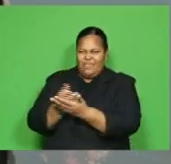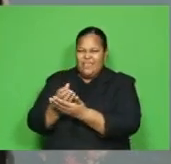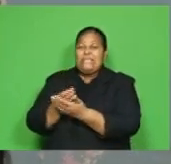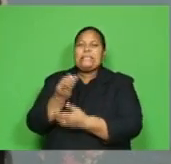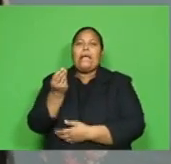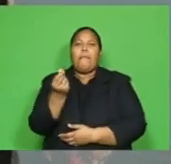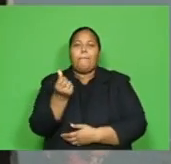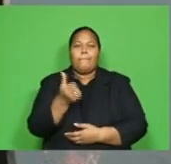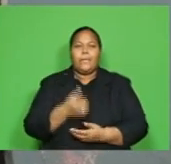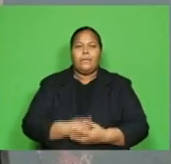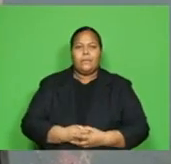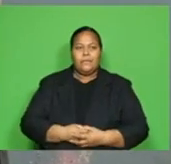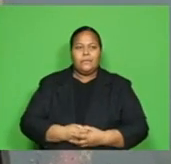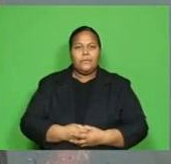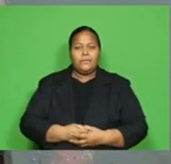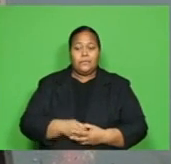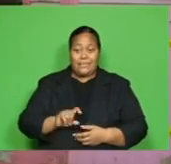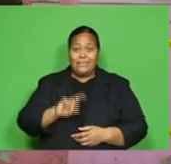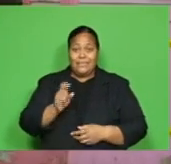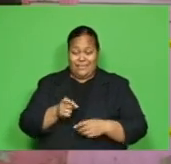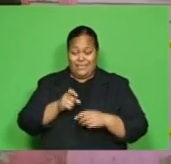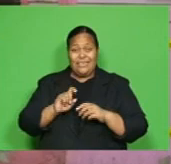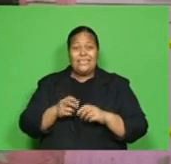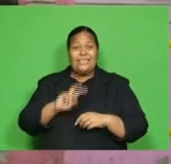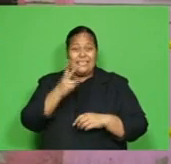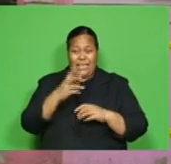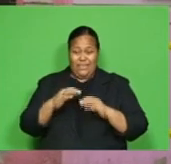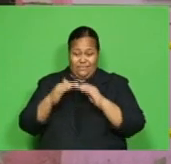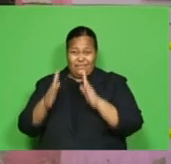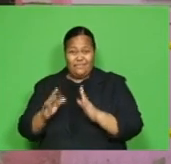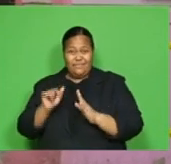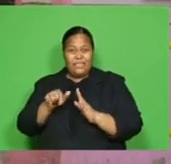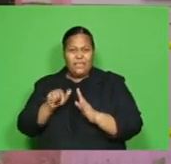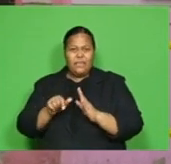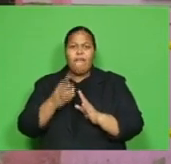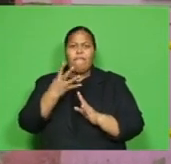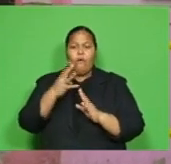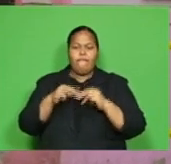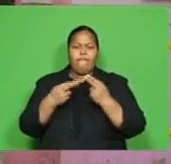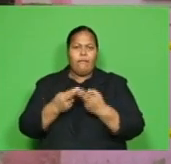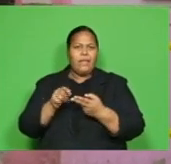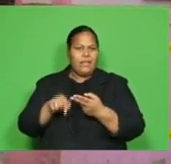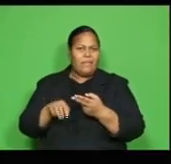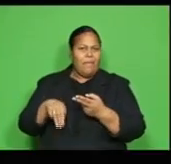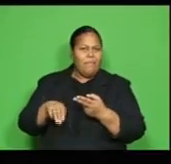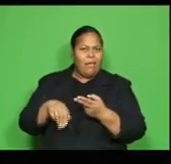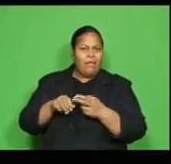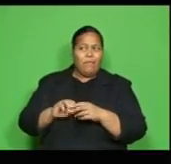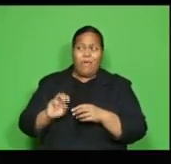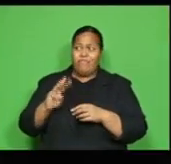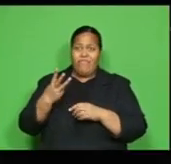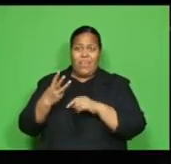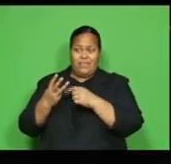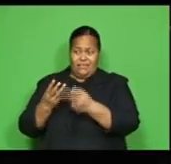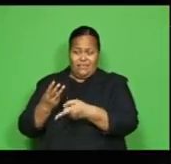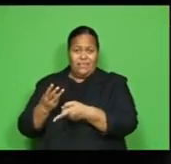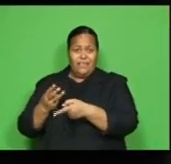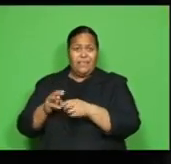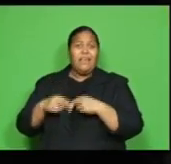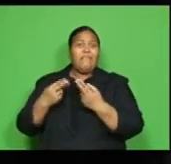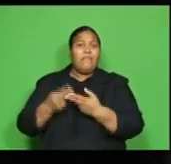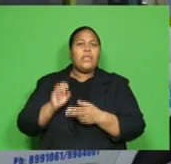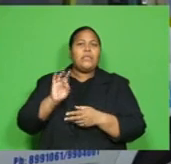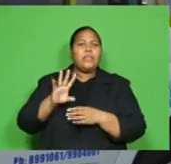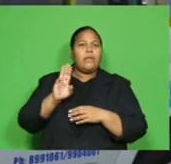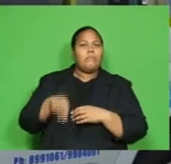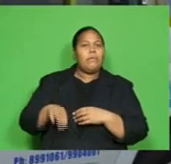items. The second flat also had four family members, while the third flat housed an extended family with their members.